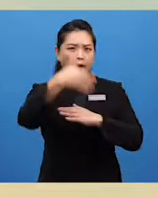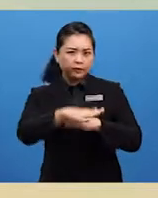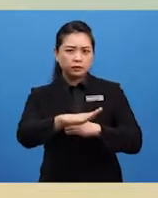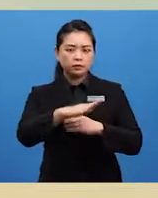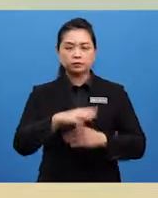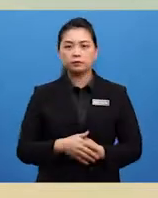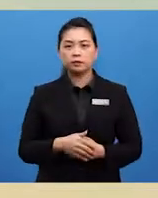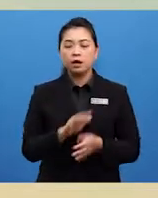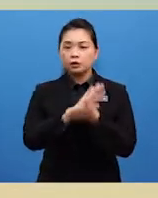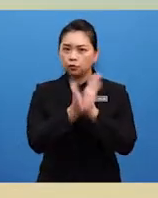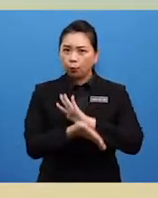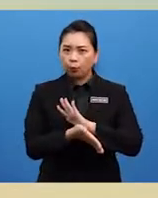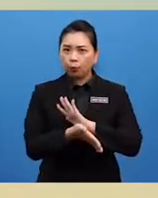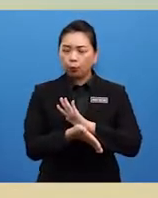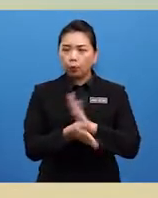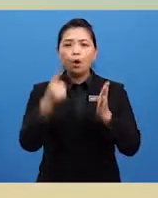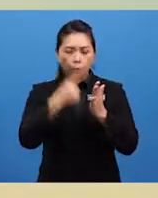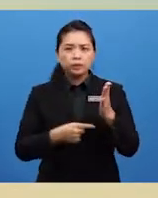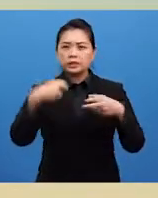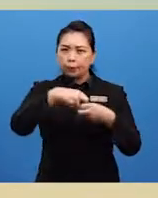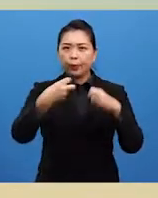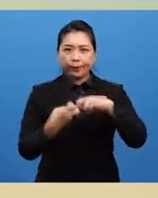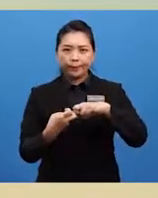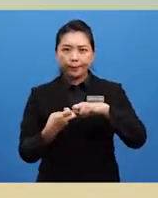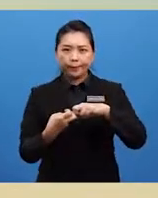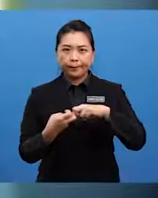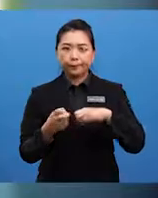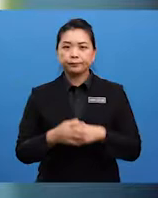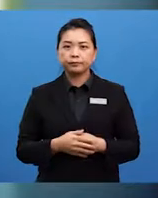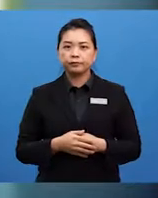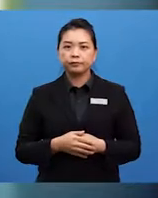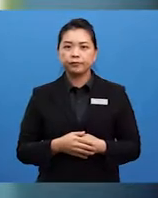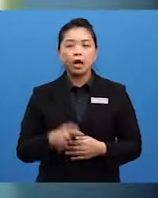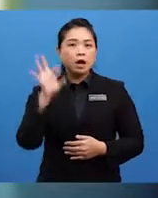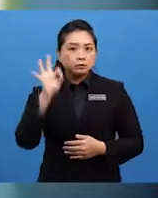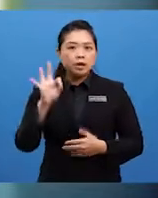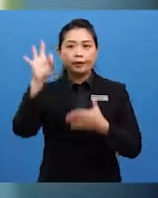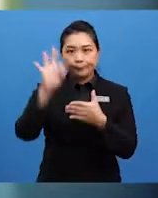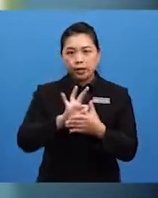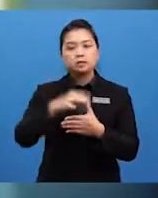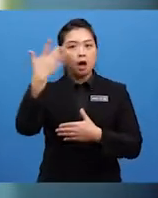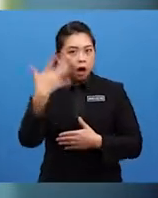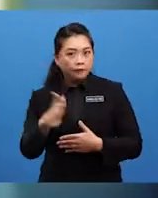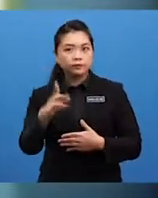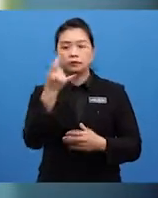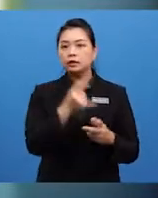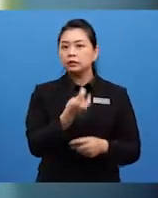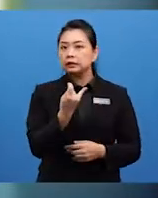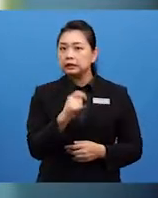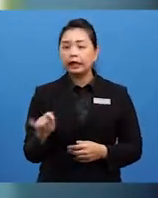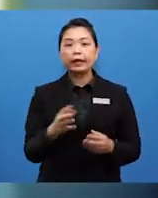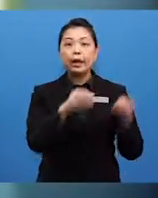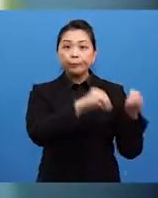So, what was the problem? Nine months after they moved, a friend